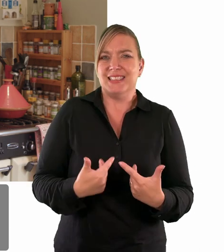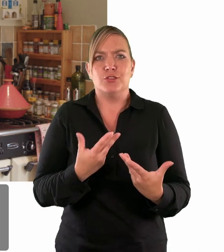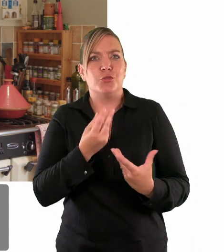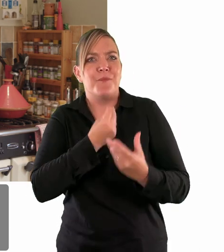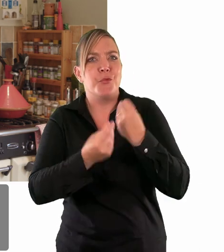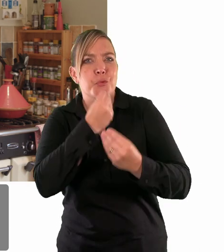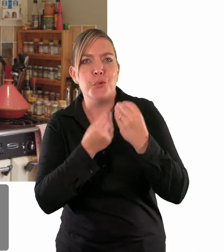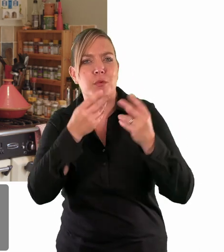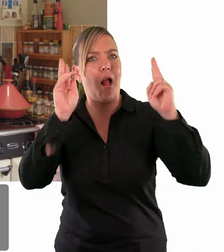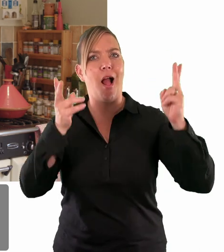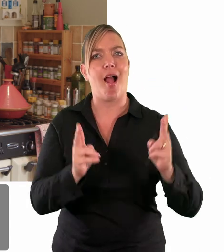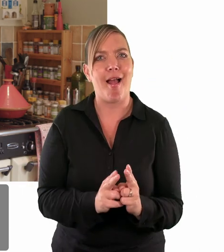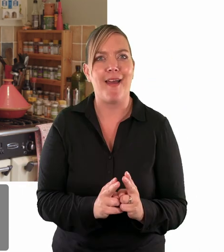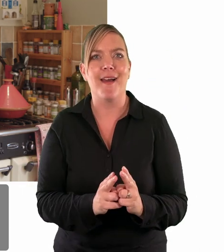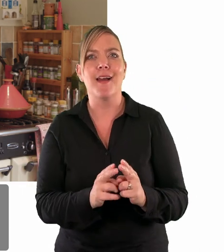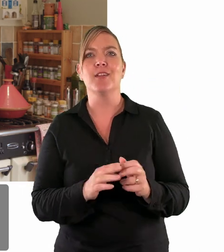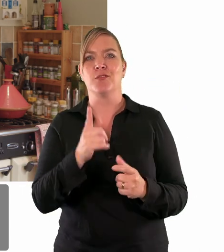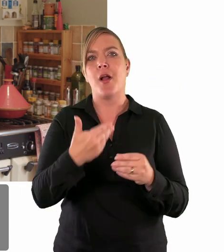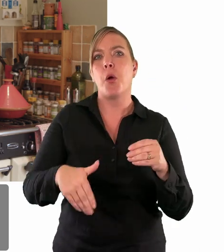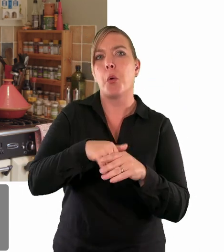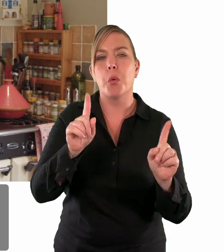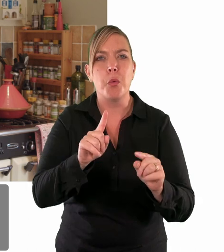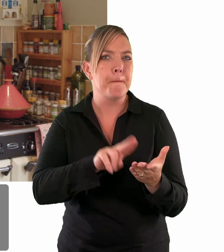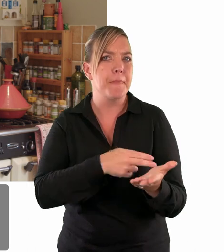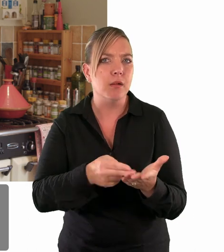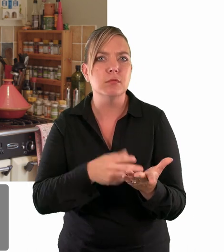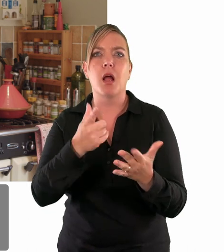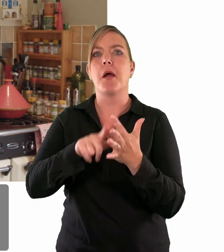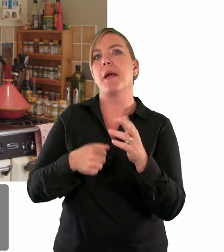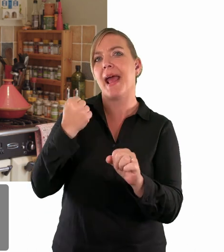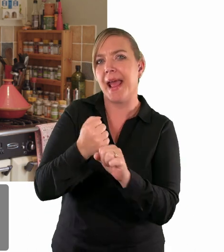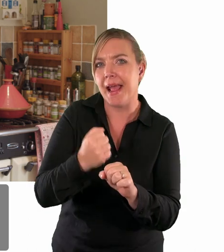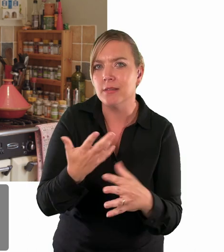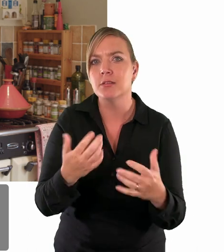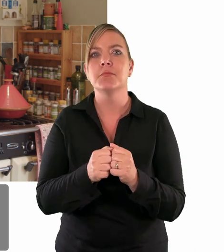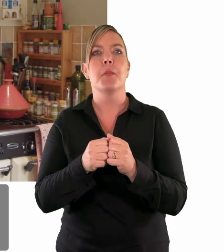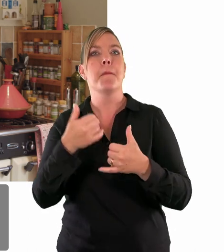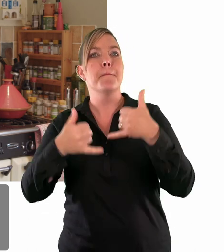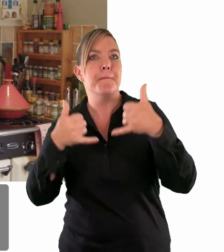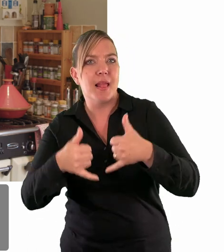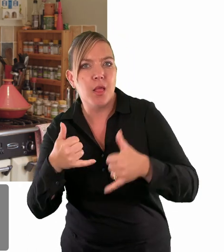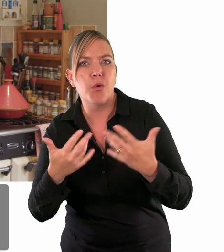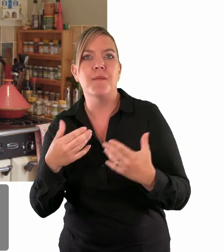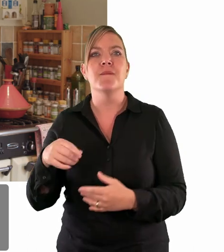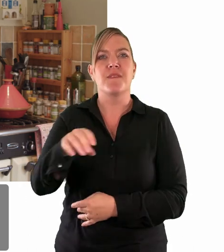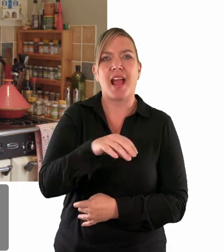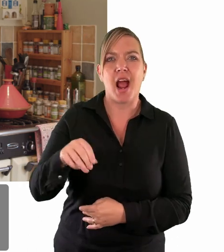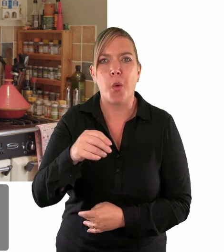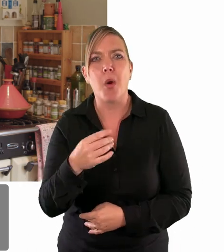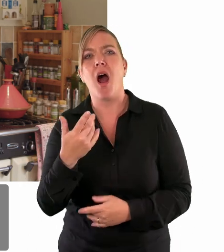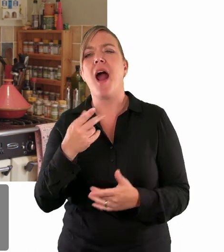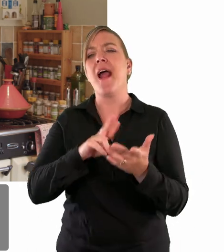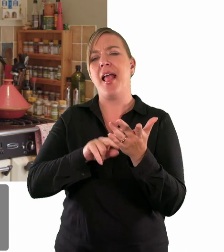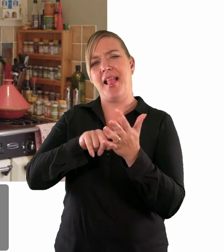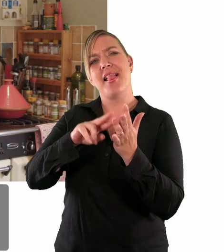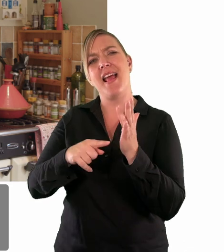foods in your house and that would include things like butter and eggs, in particular milk and flour. I think